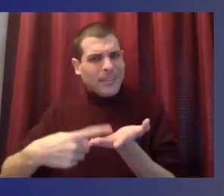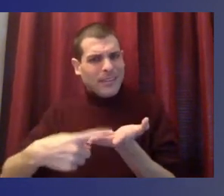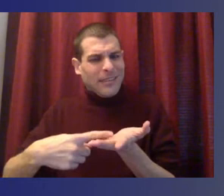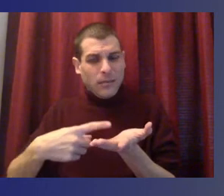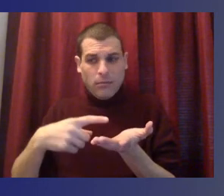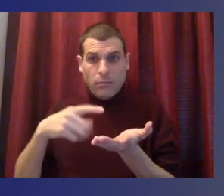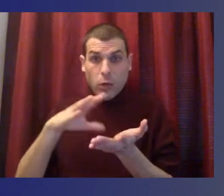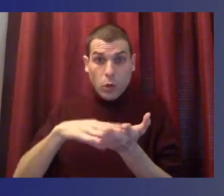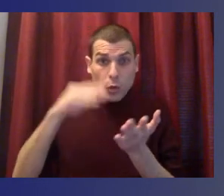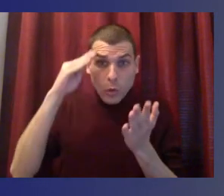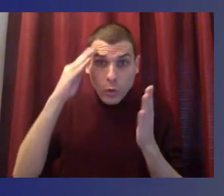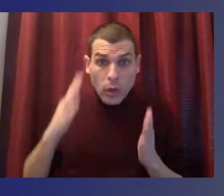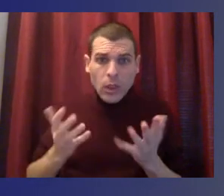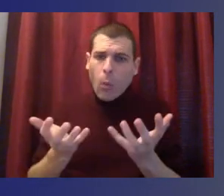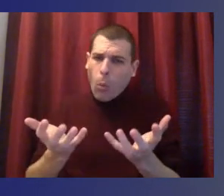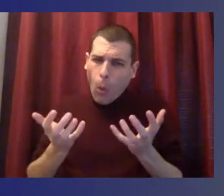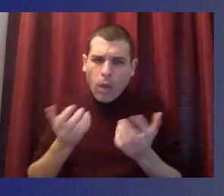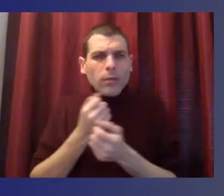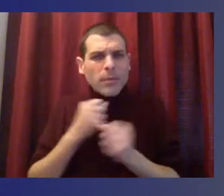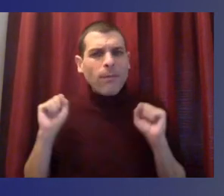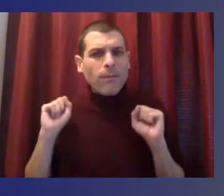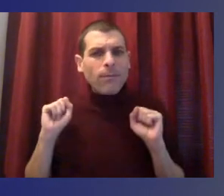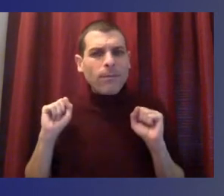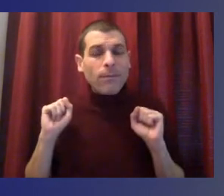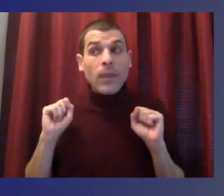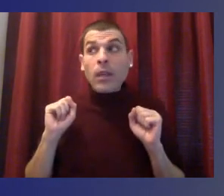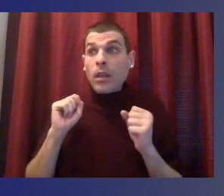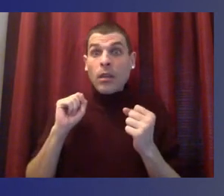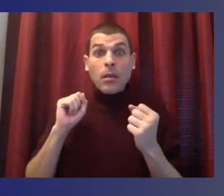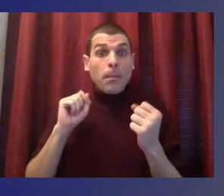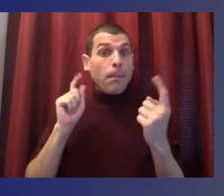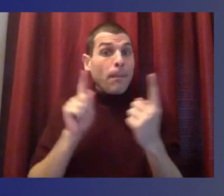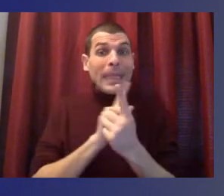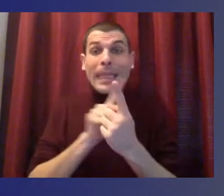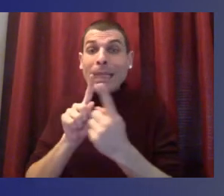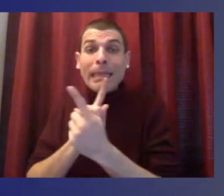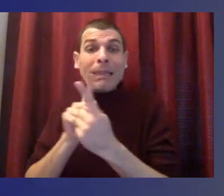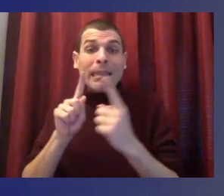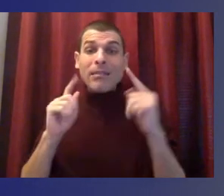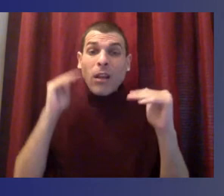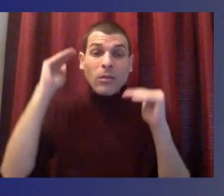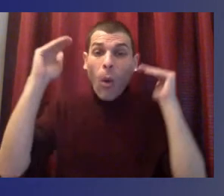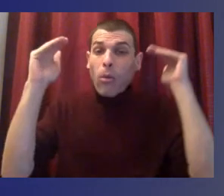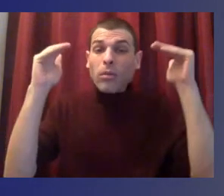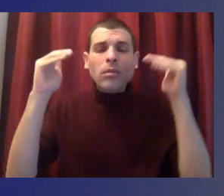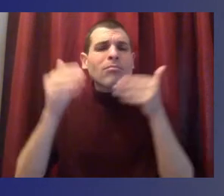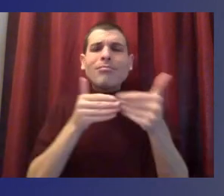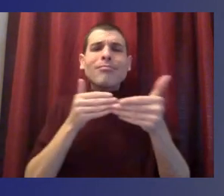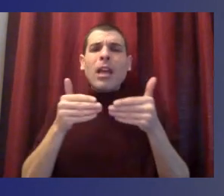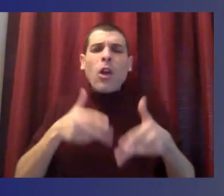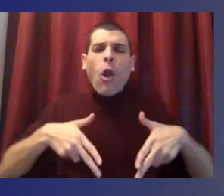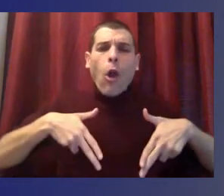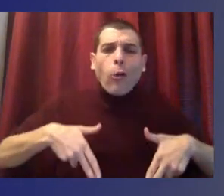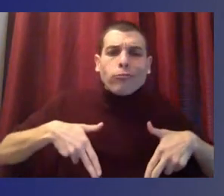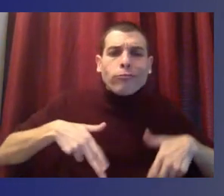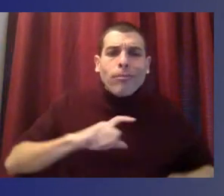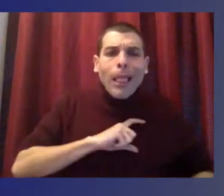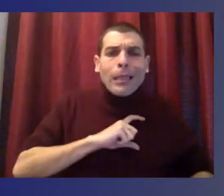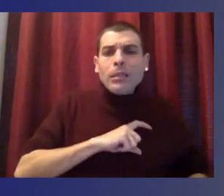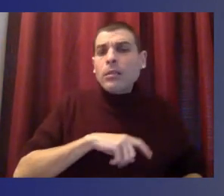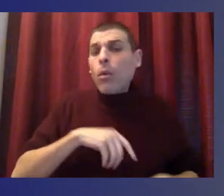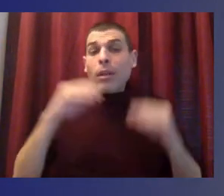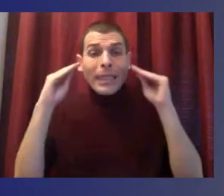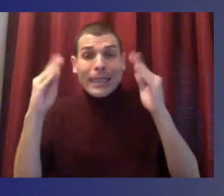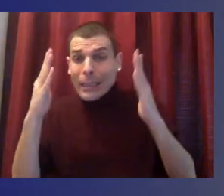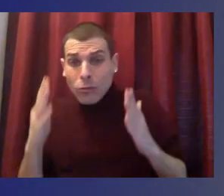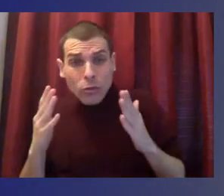and that the adults that they come into contact with, whether they're an armed police officer or anyone else, that they're there with their,